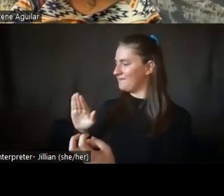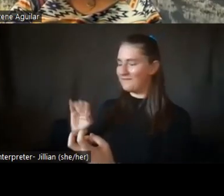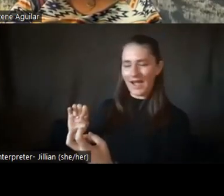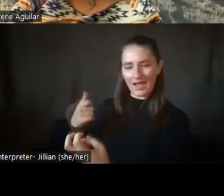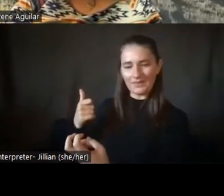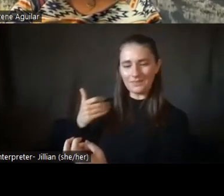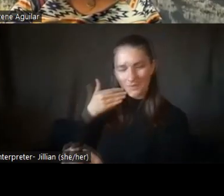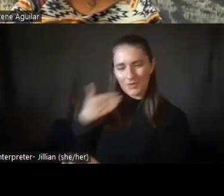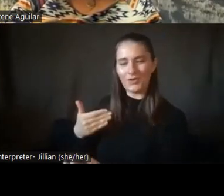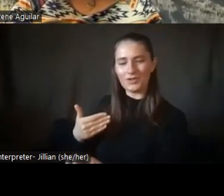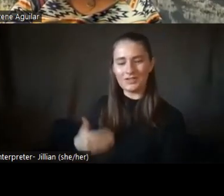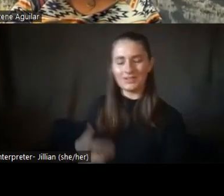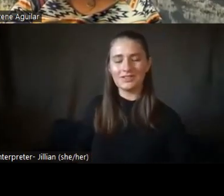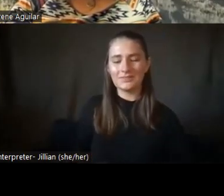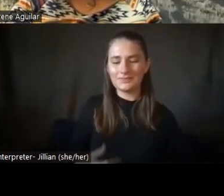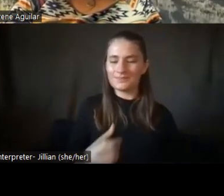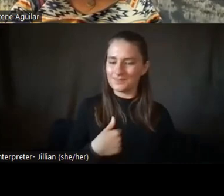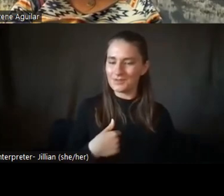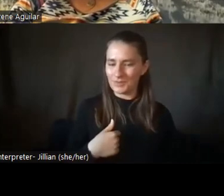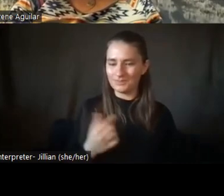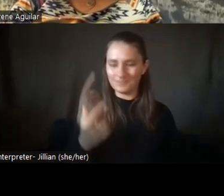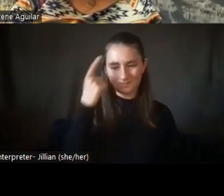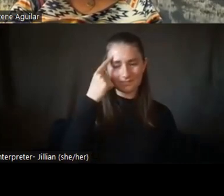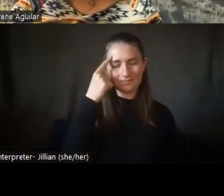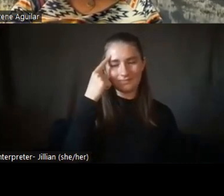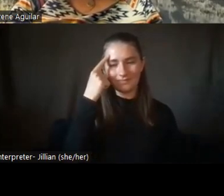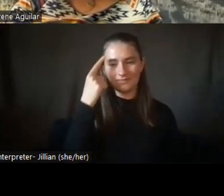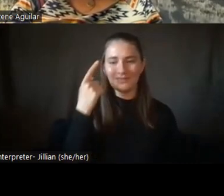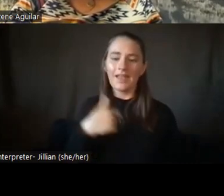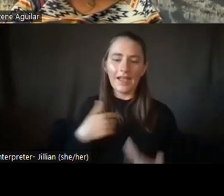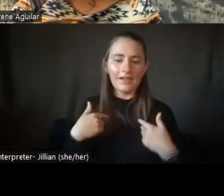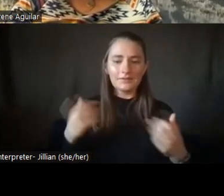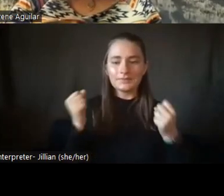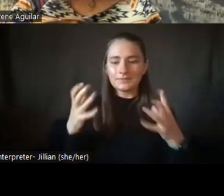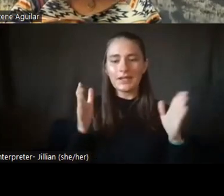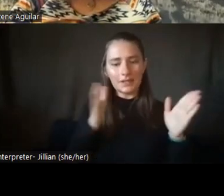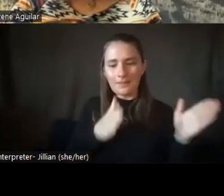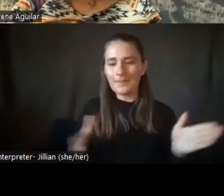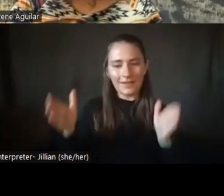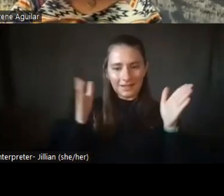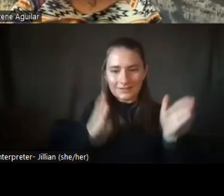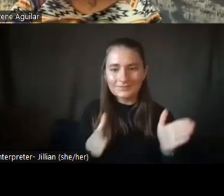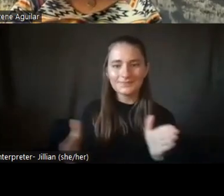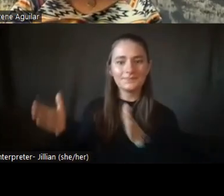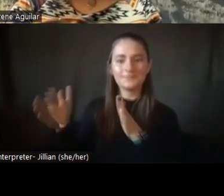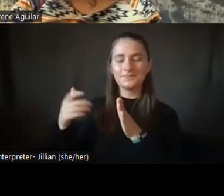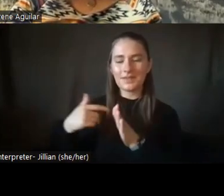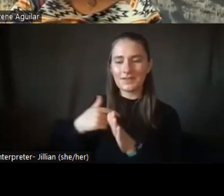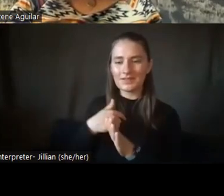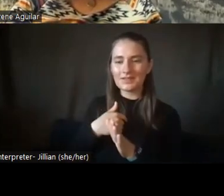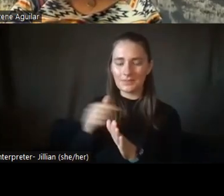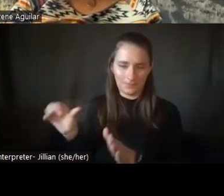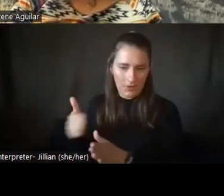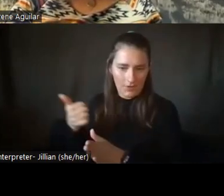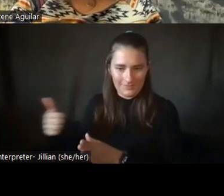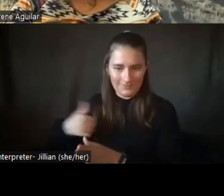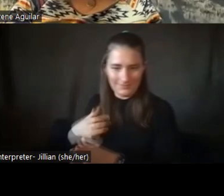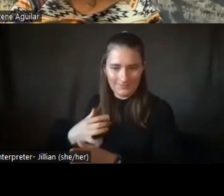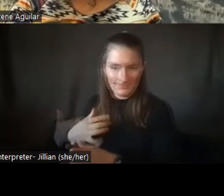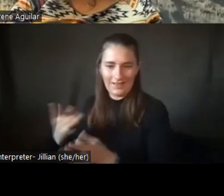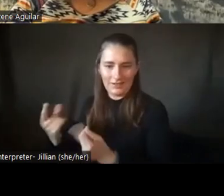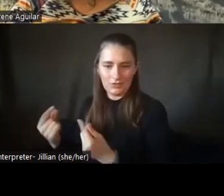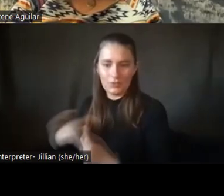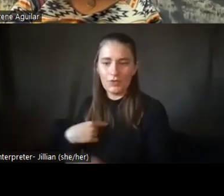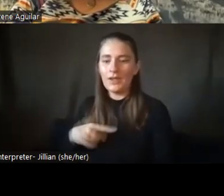good. And so, um, I think a lot of it, because I have a lot of plants and that's my other thing that I like to do is that, um, I'm